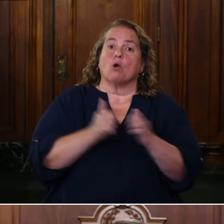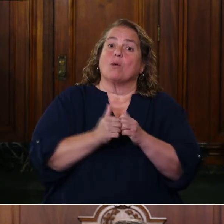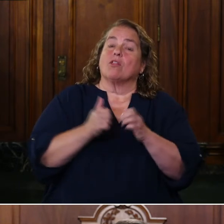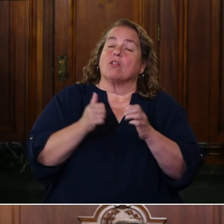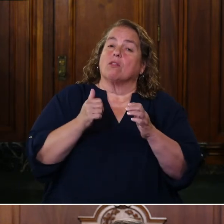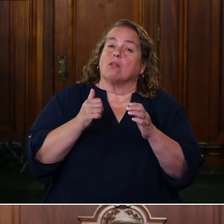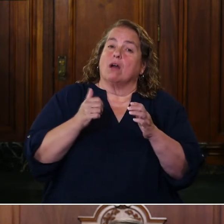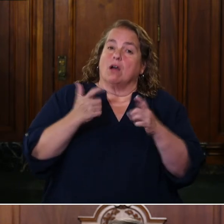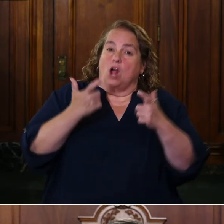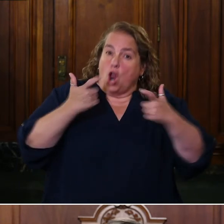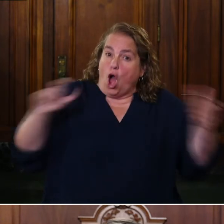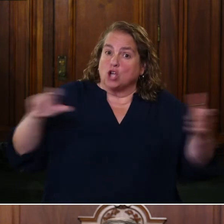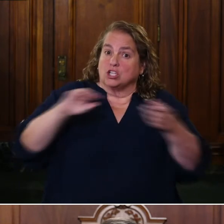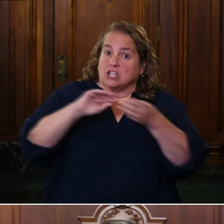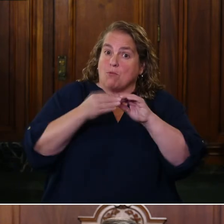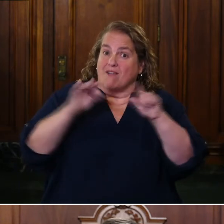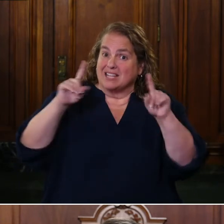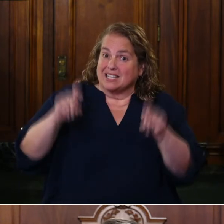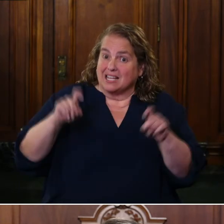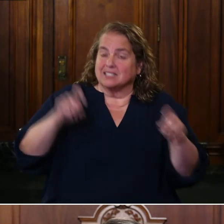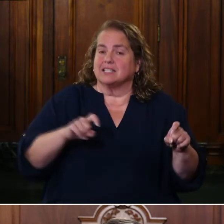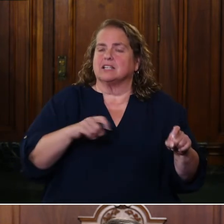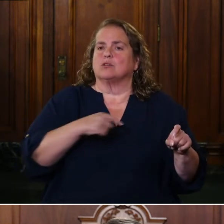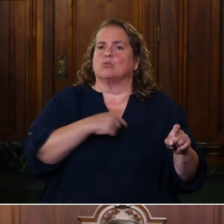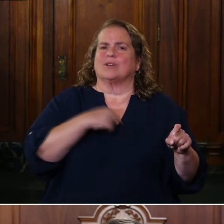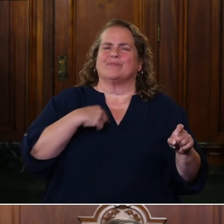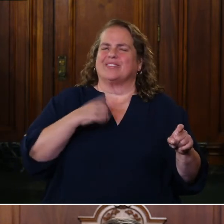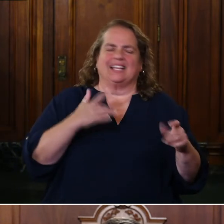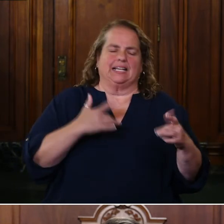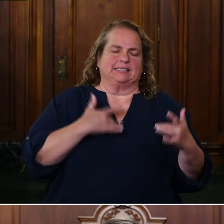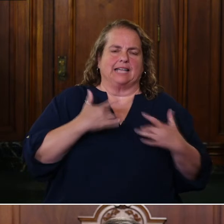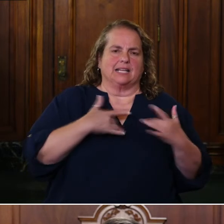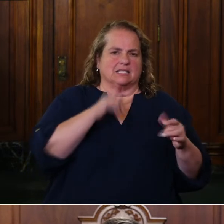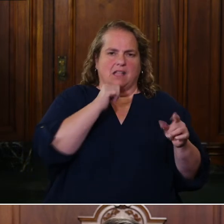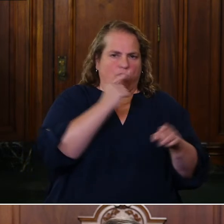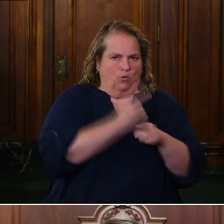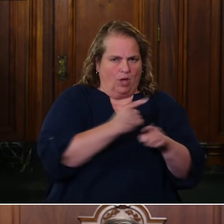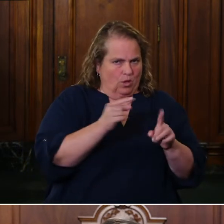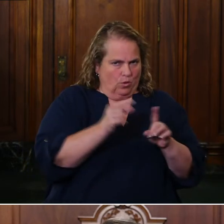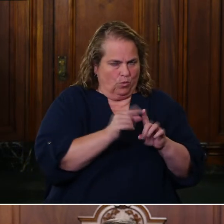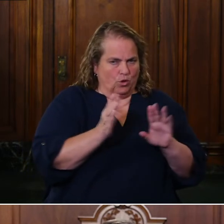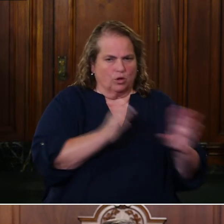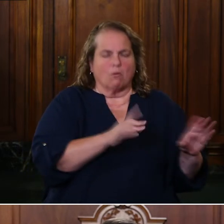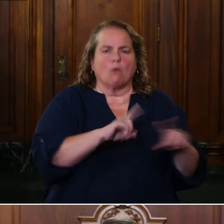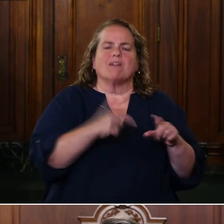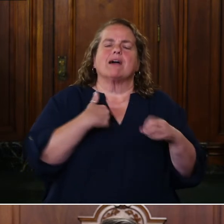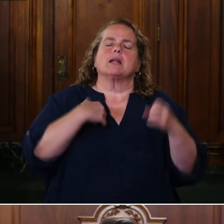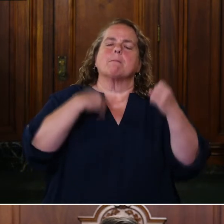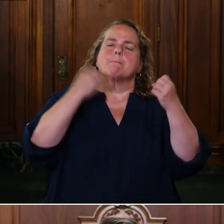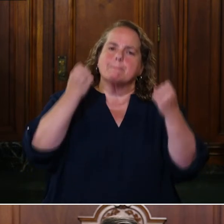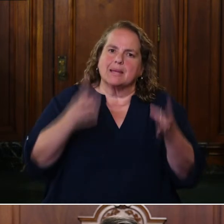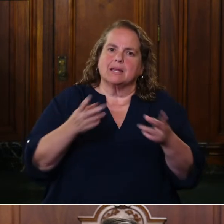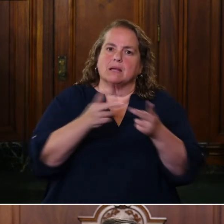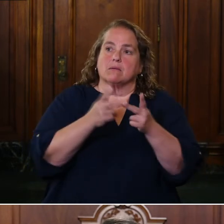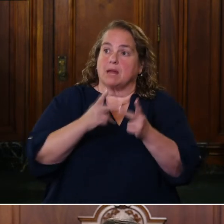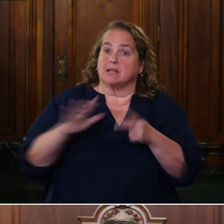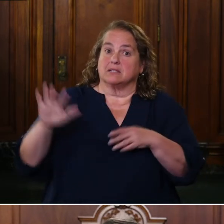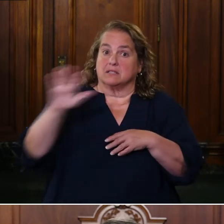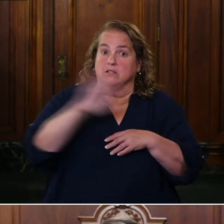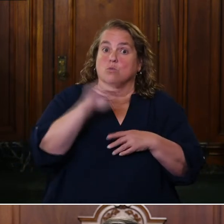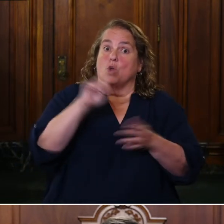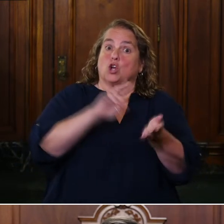excited is not the right word. But we have had a number of facilities come back entirely negative.